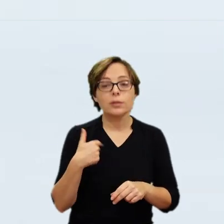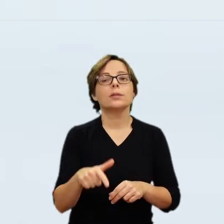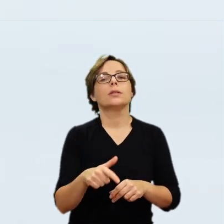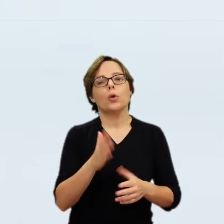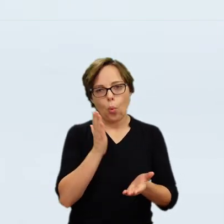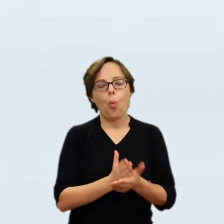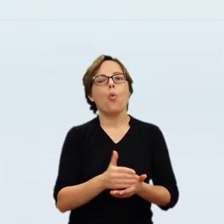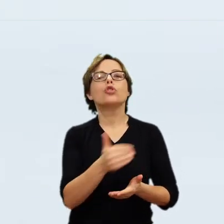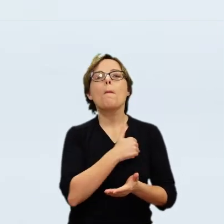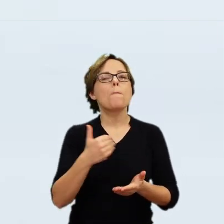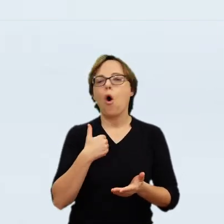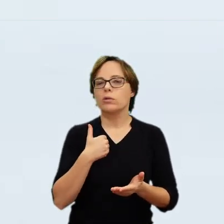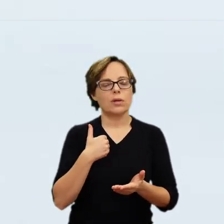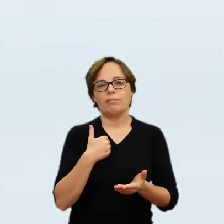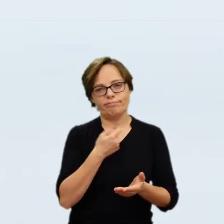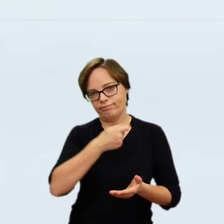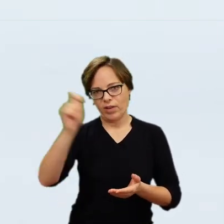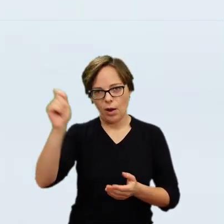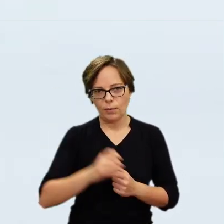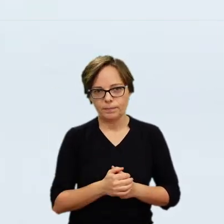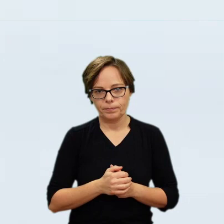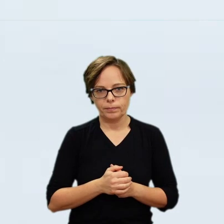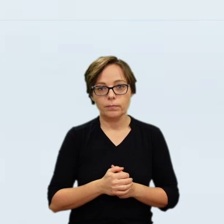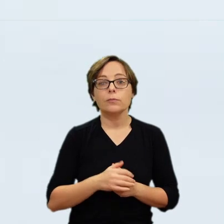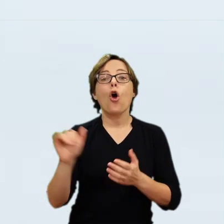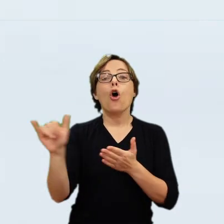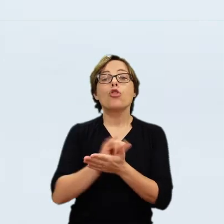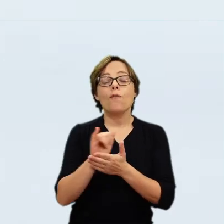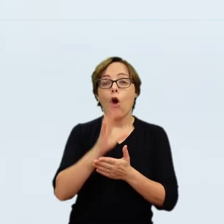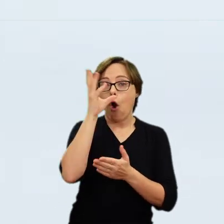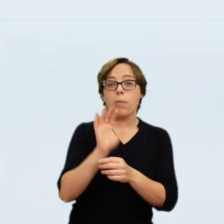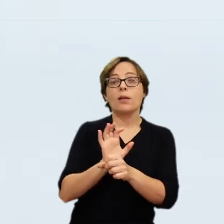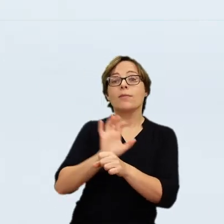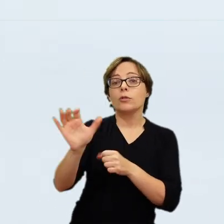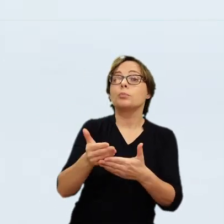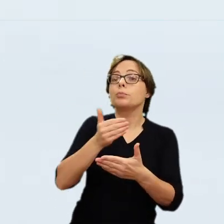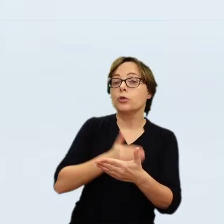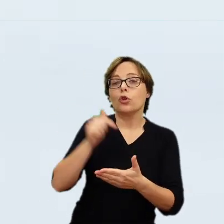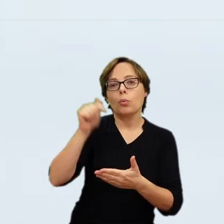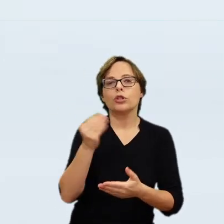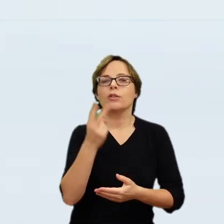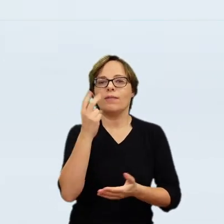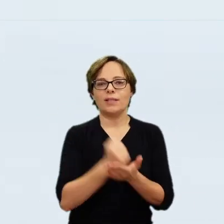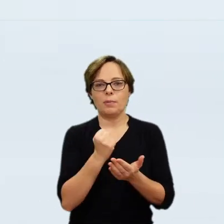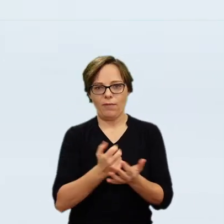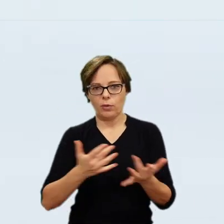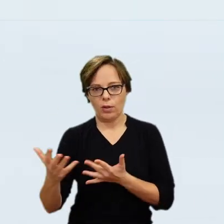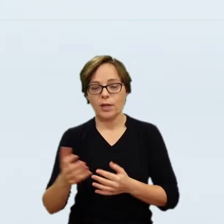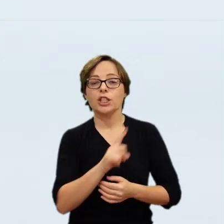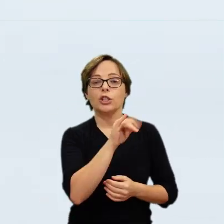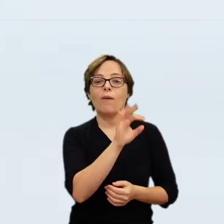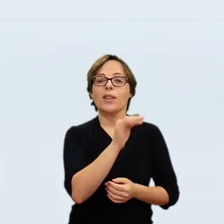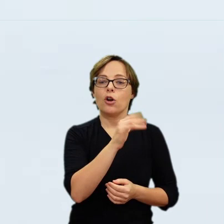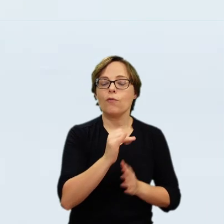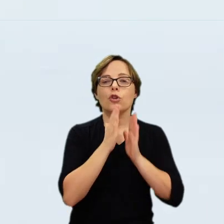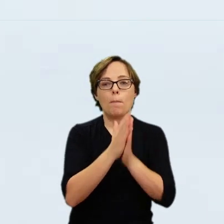beautiful Countess Potoska, who would bring him a considerable fortune upon marriage, and little did I know at the time that the man was